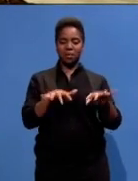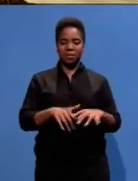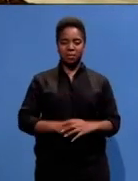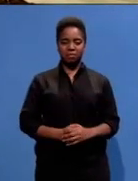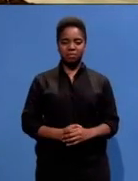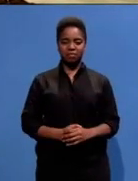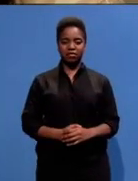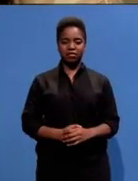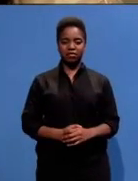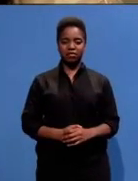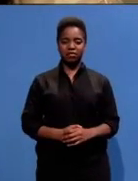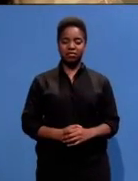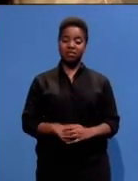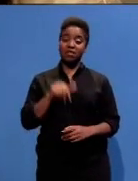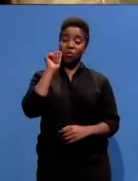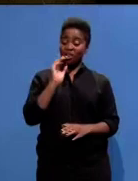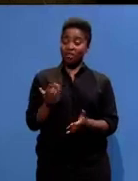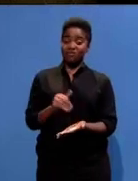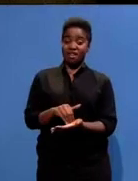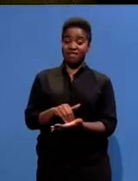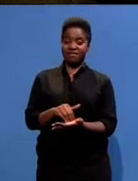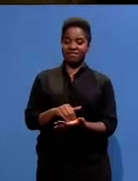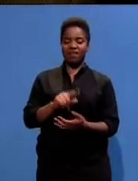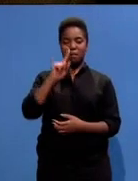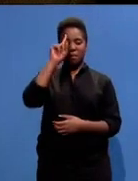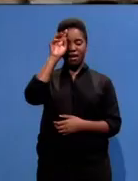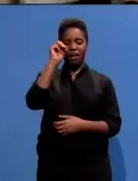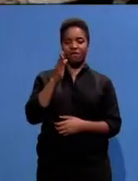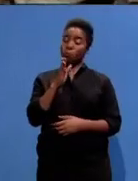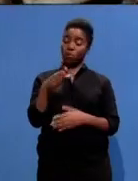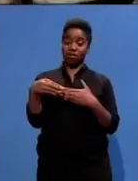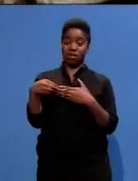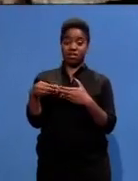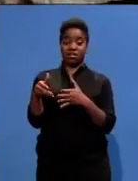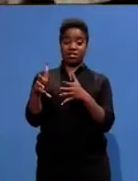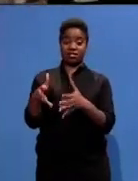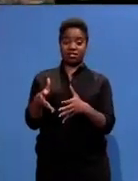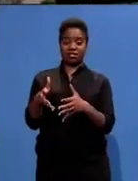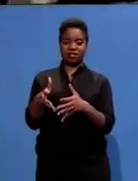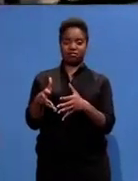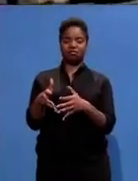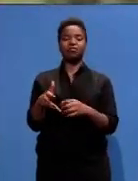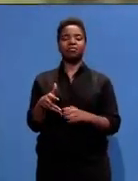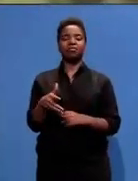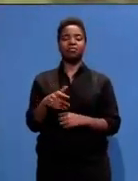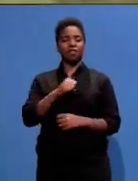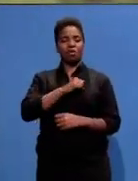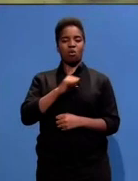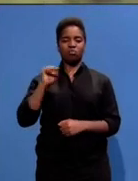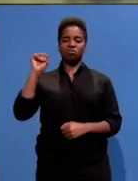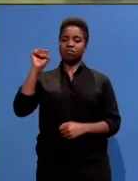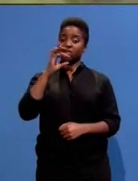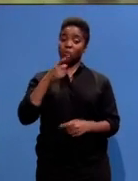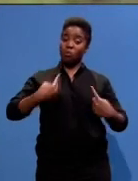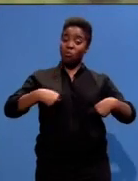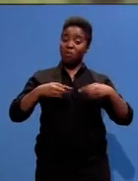Soon after we arrived here, Madiva, on behalf of the leadership, said comrades, we are no longer leaders.